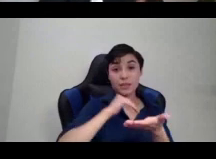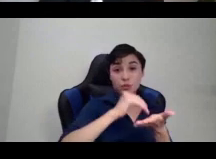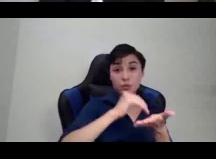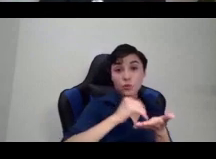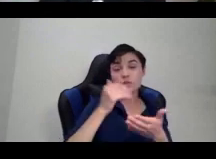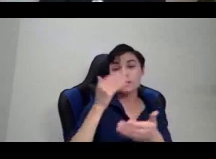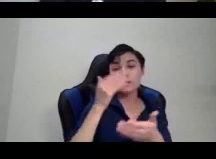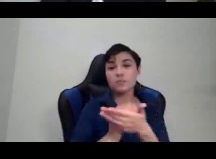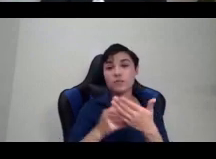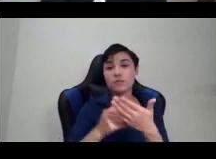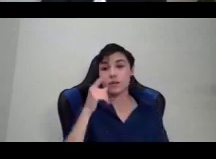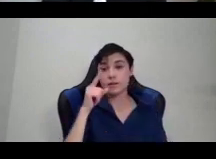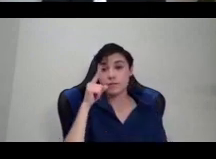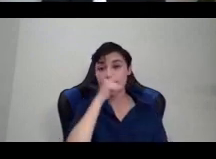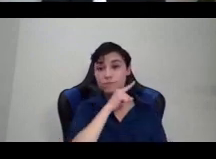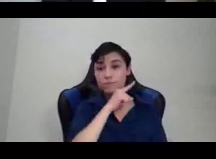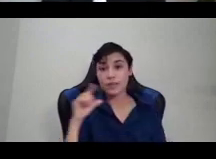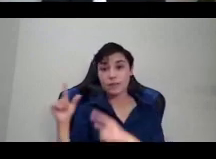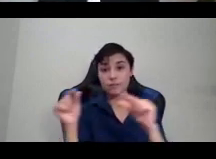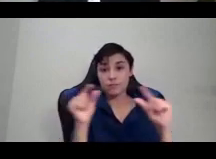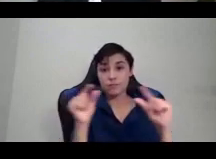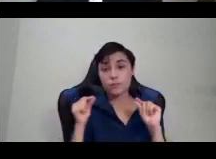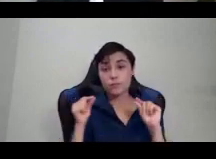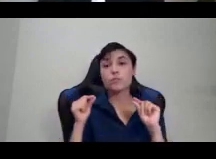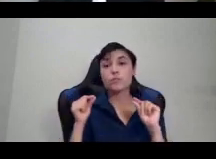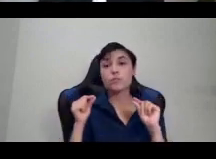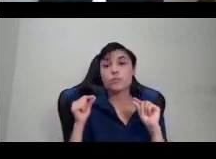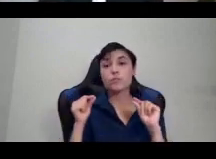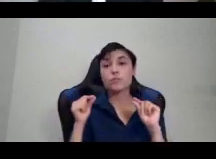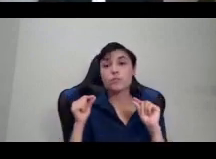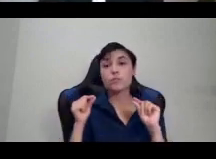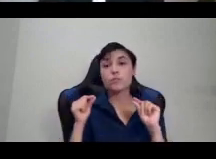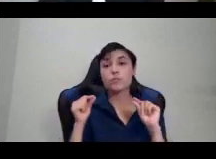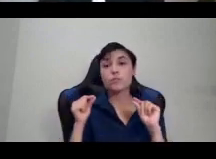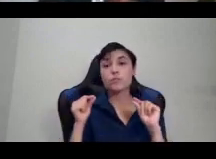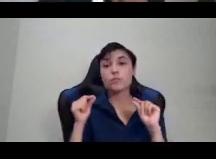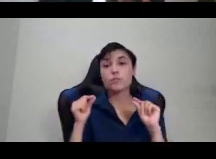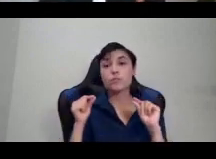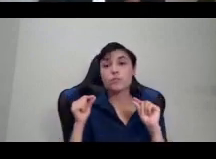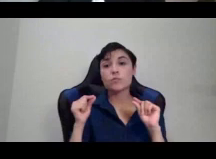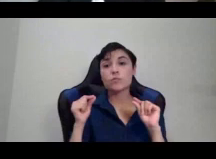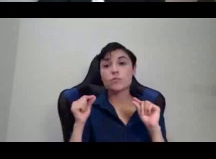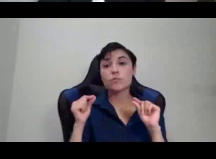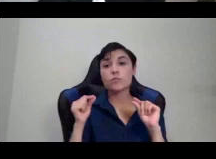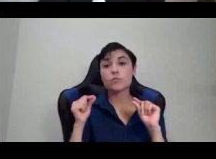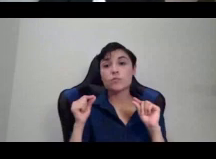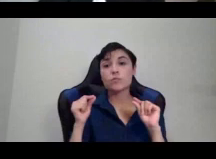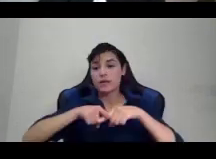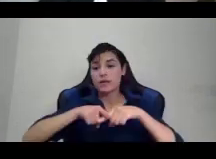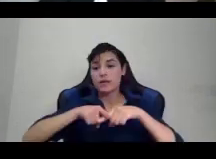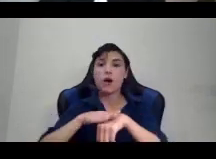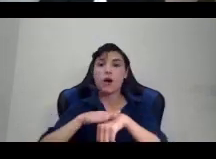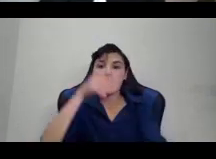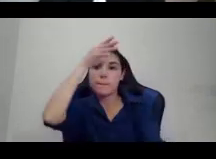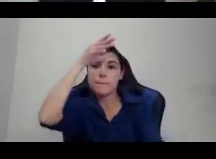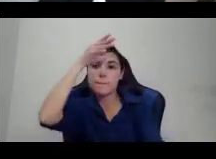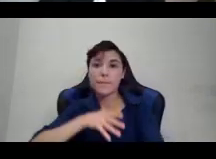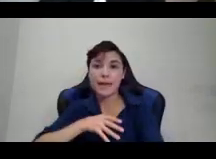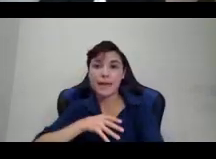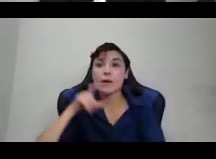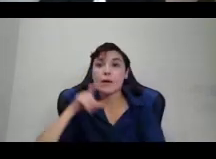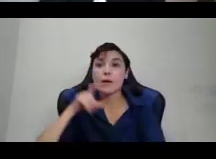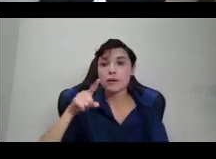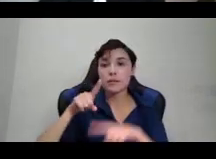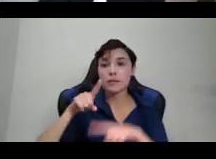inherent weakness of women, about their dependence on husbands or men in their lives, things that